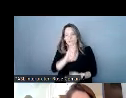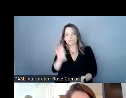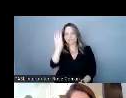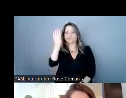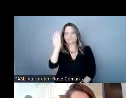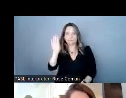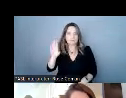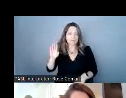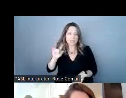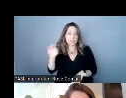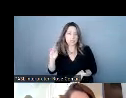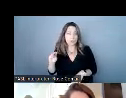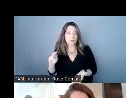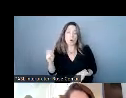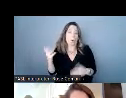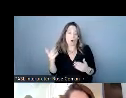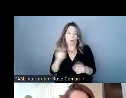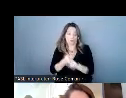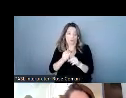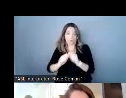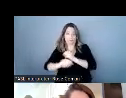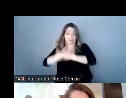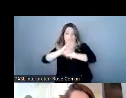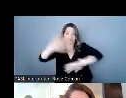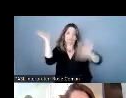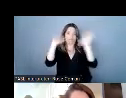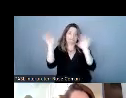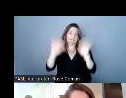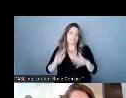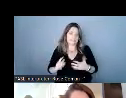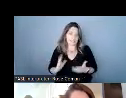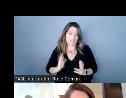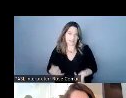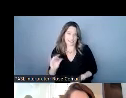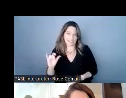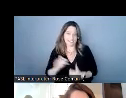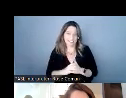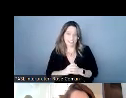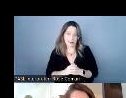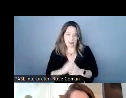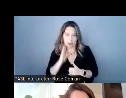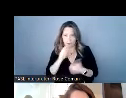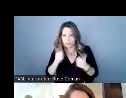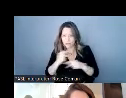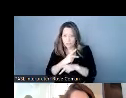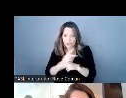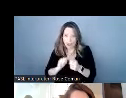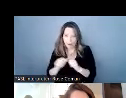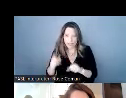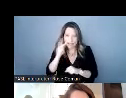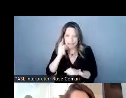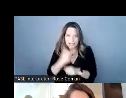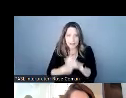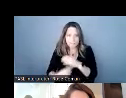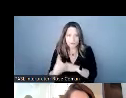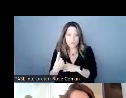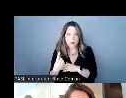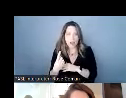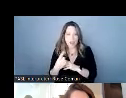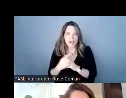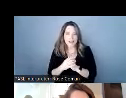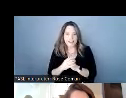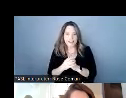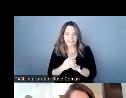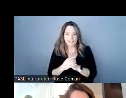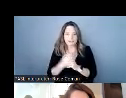or wave your hand um i'm gonna try to figure out how i can see everybody uh with having a few of